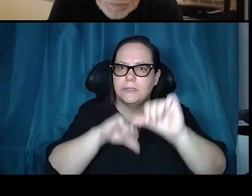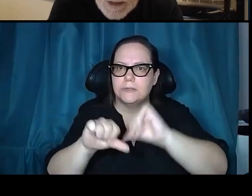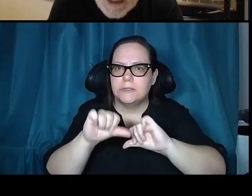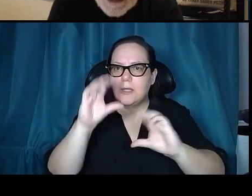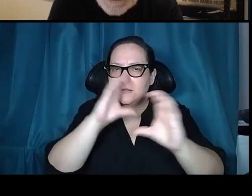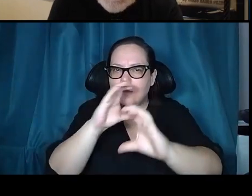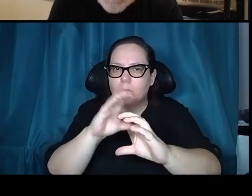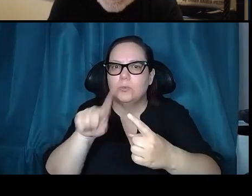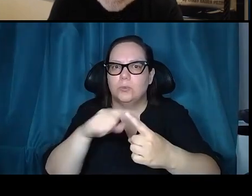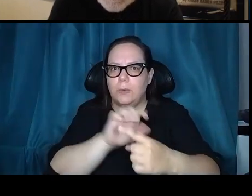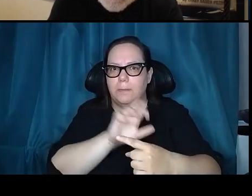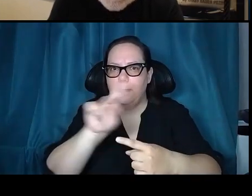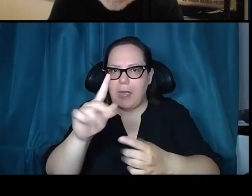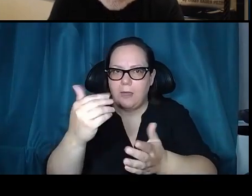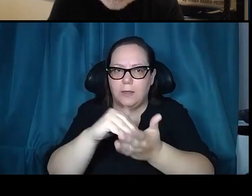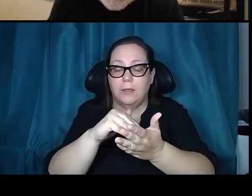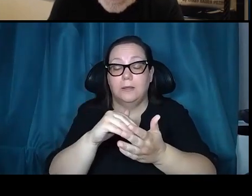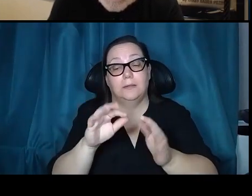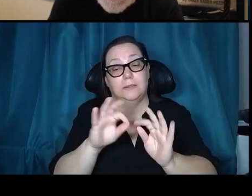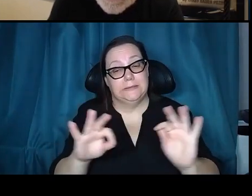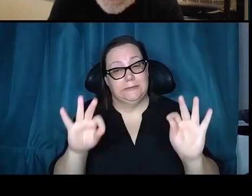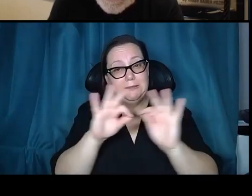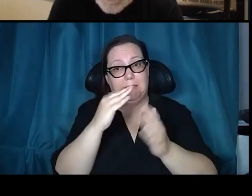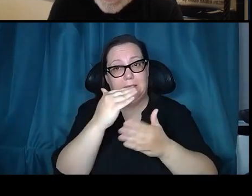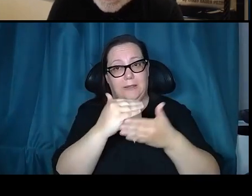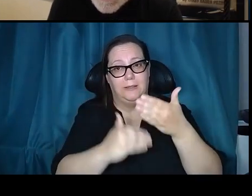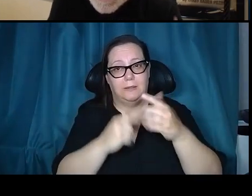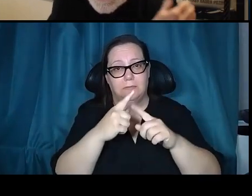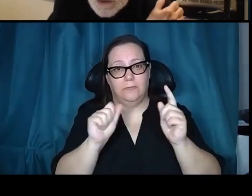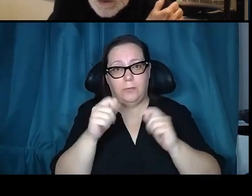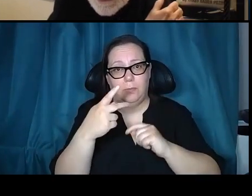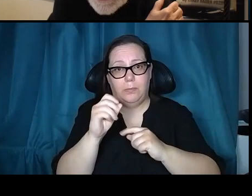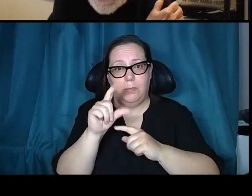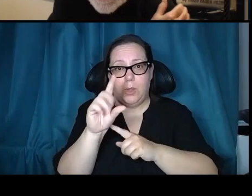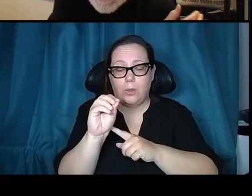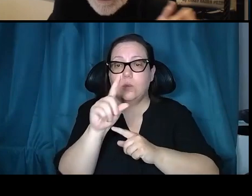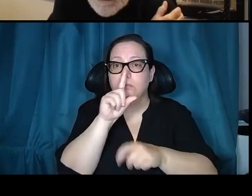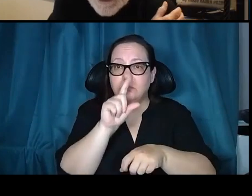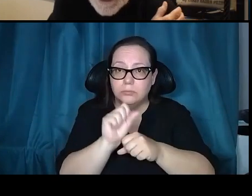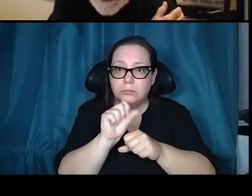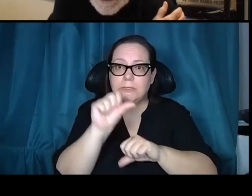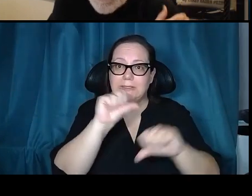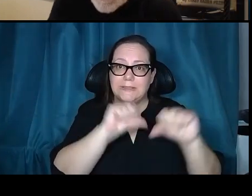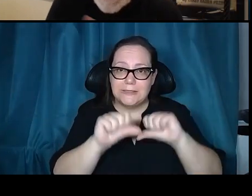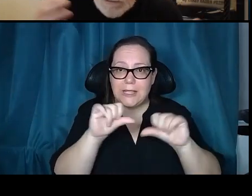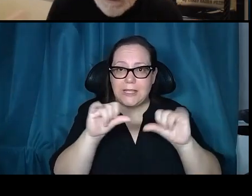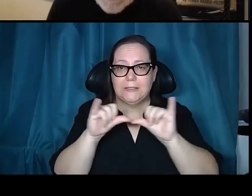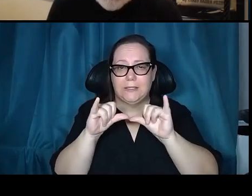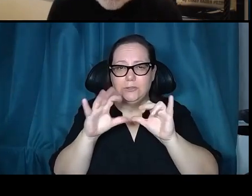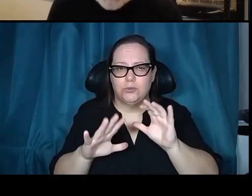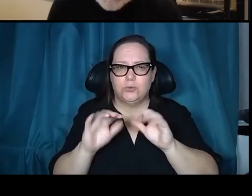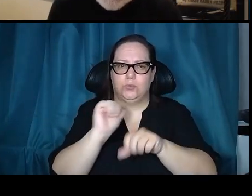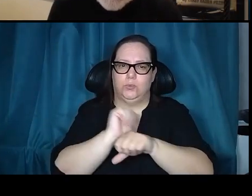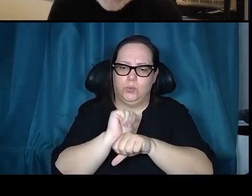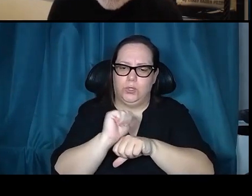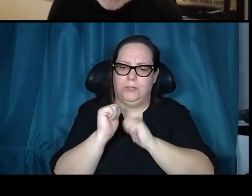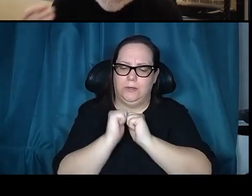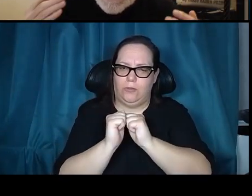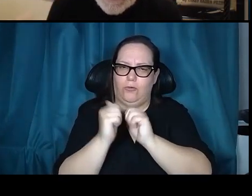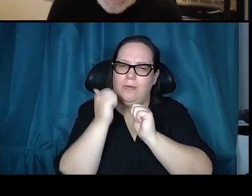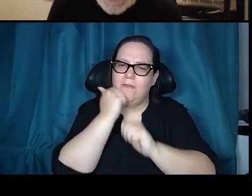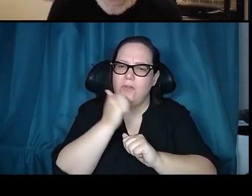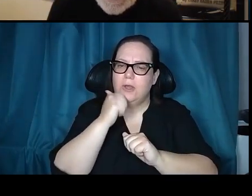is, in fact, science and engineers working shoulder to shoulder every day. I work every day with engineers.